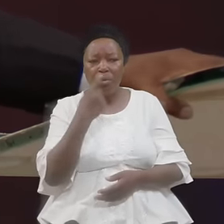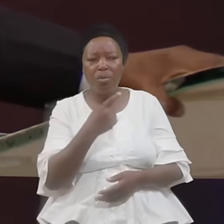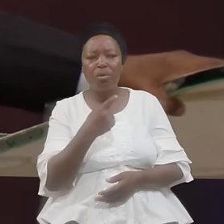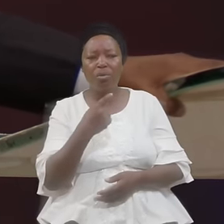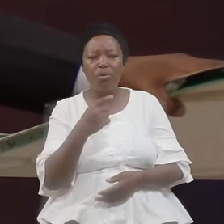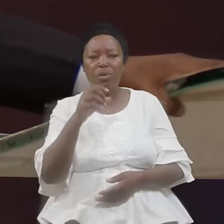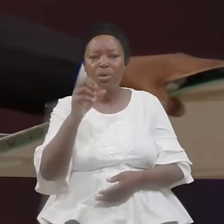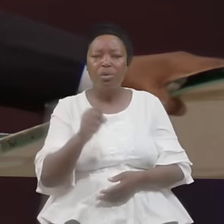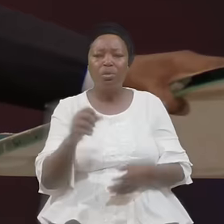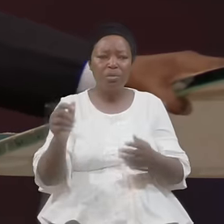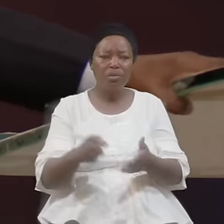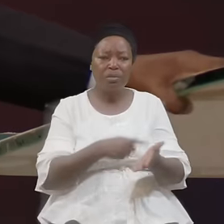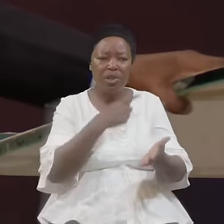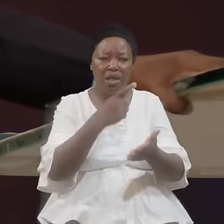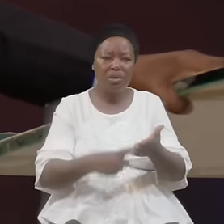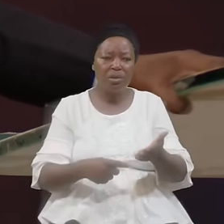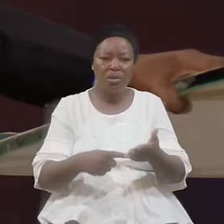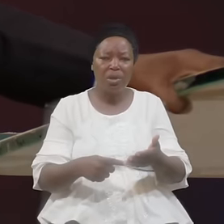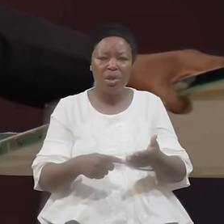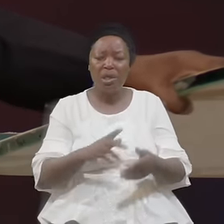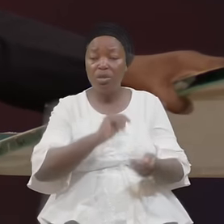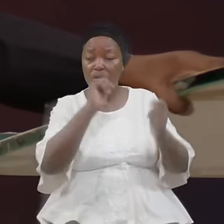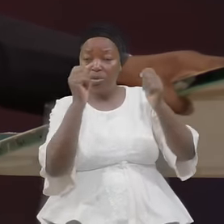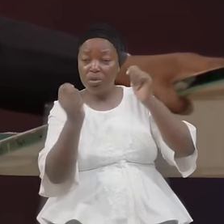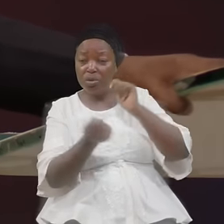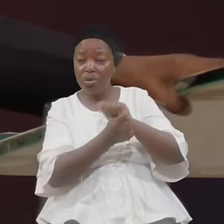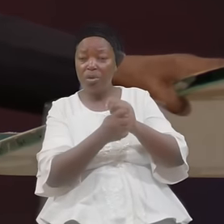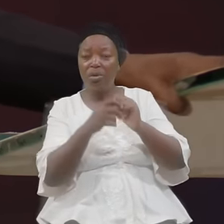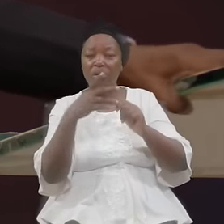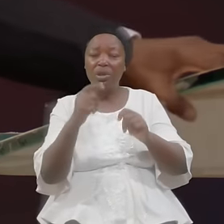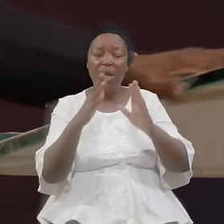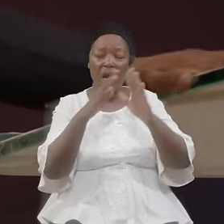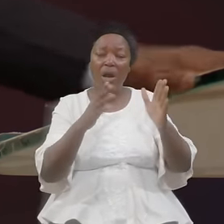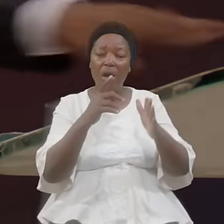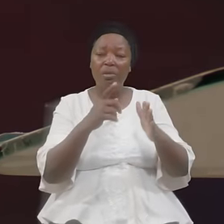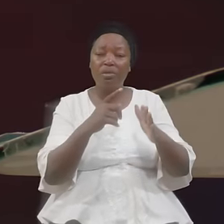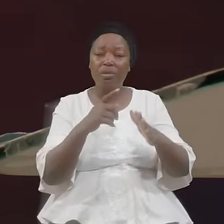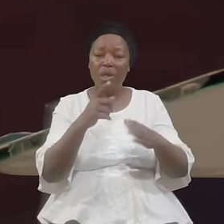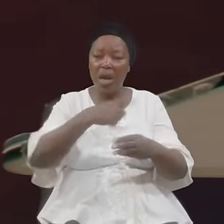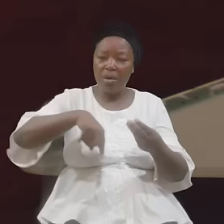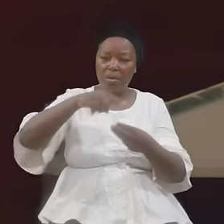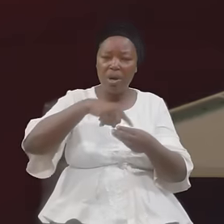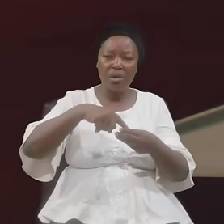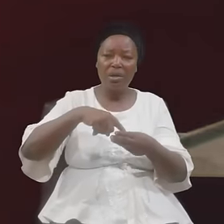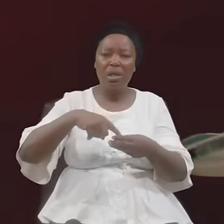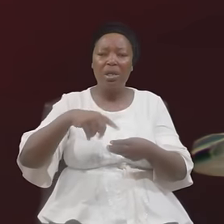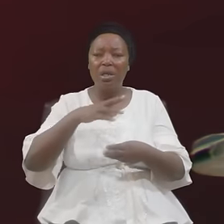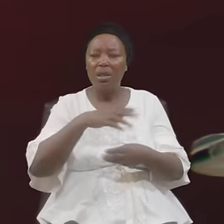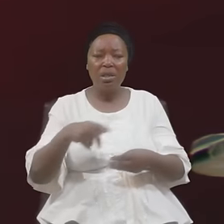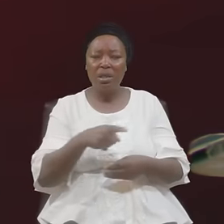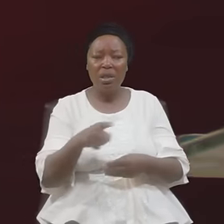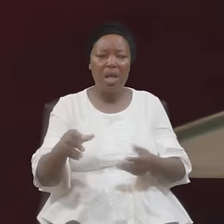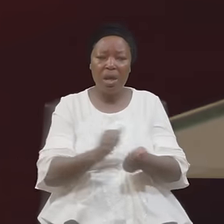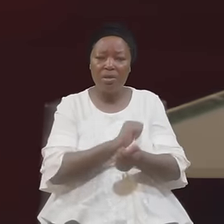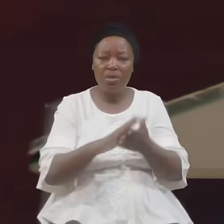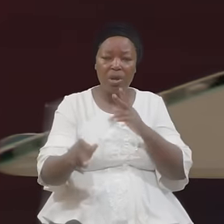Whole Houses They Turn Houses Upside Down They Subvert The People